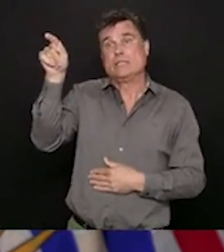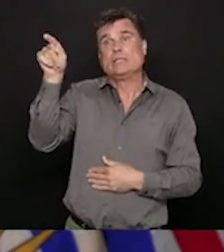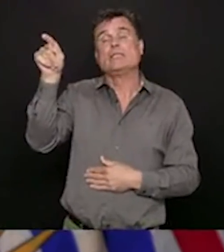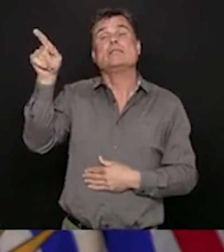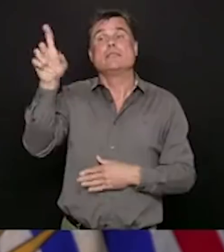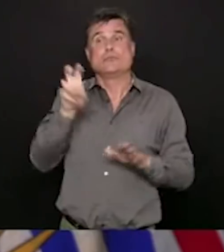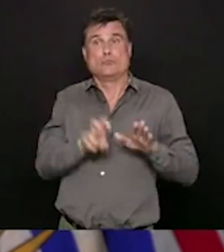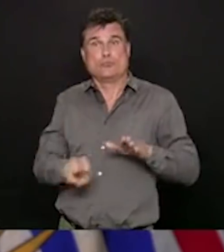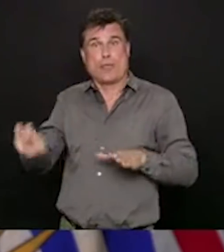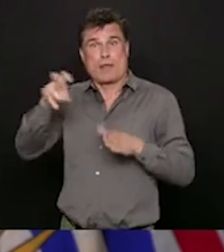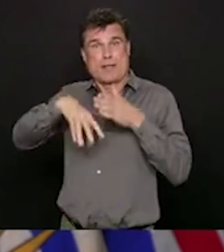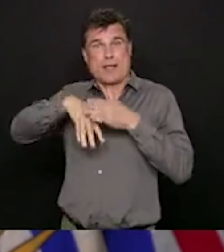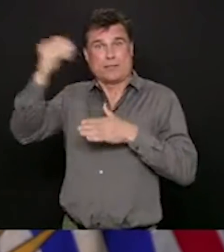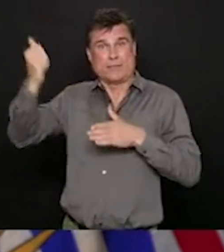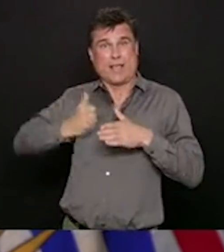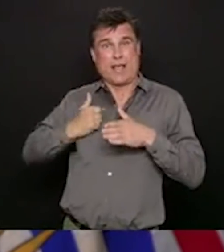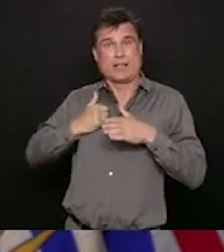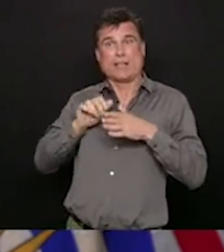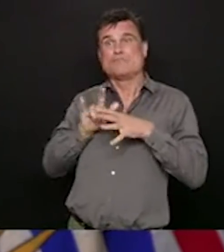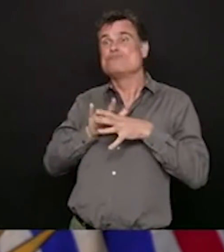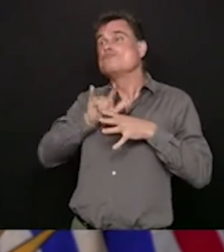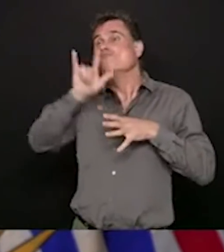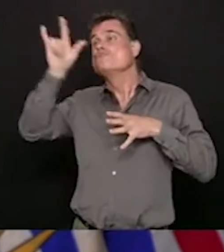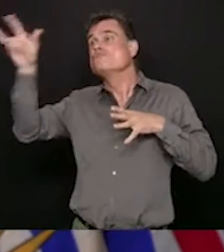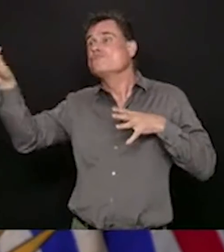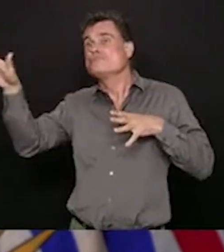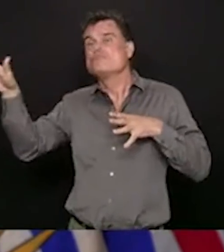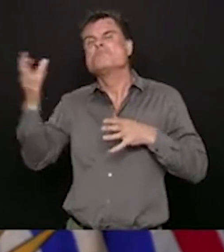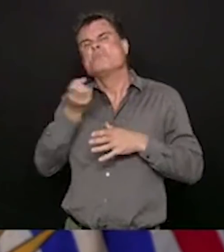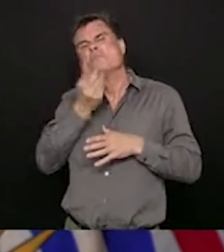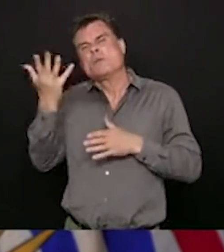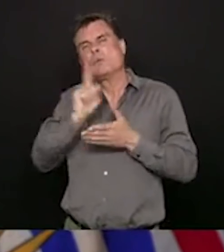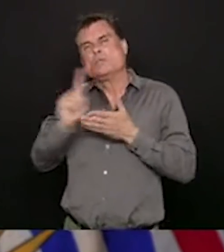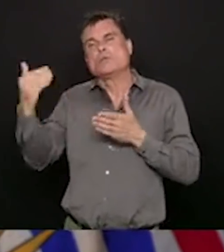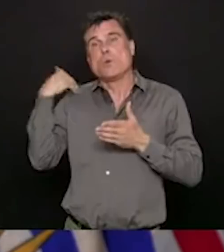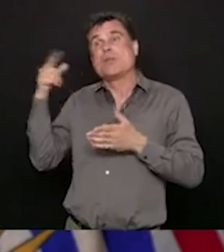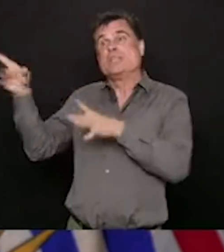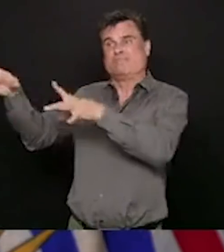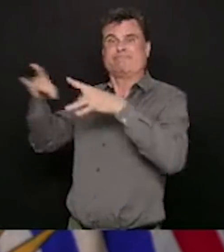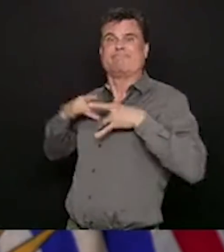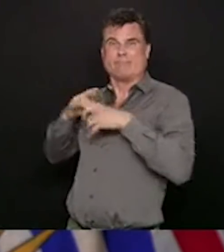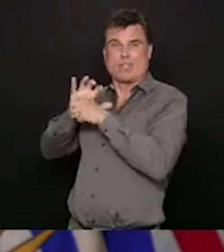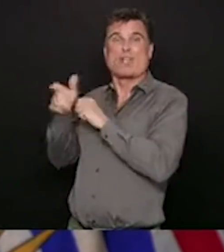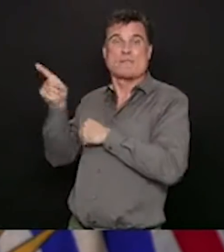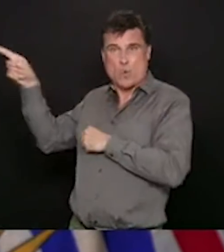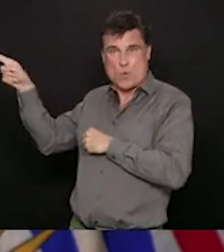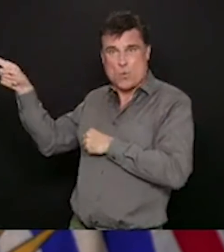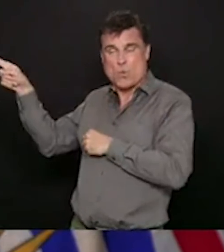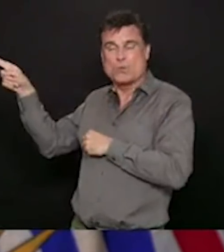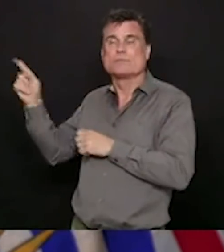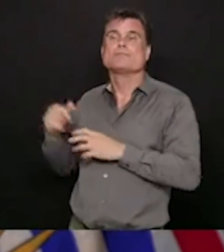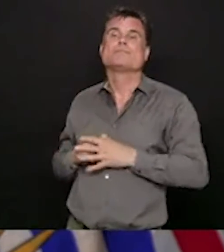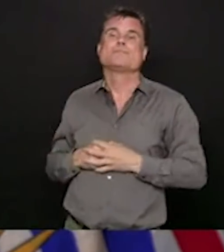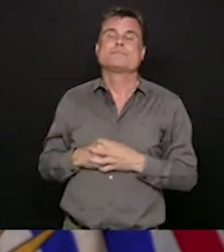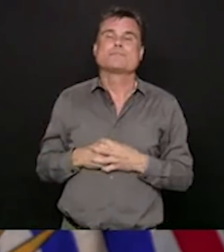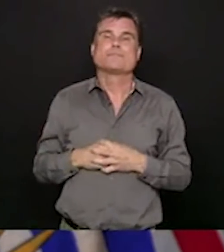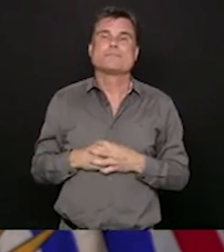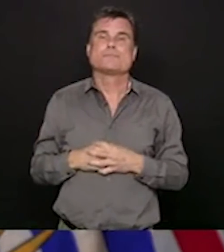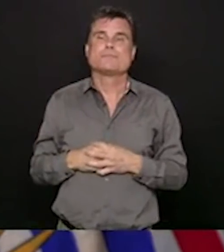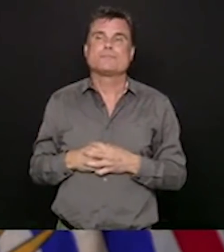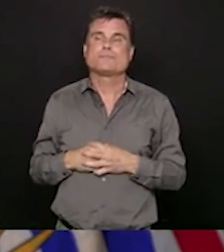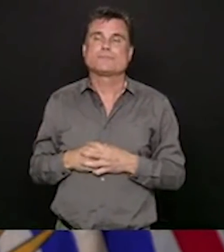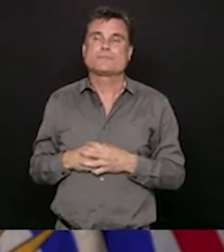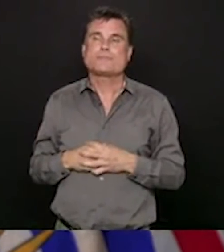weeks ago. We now have 1,305 people, and I've checked those numbers today, who have fully